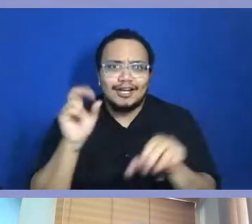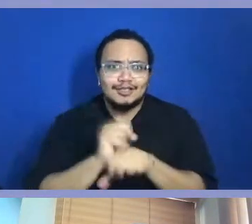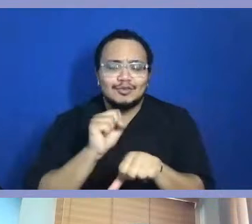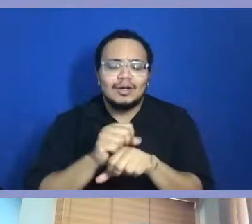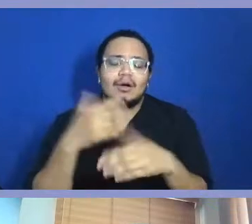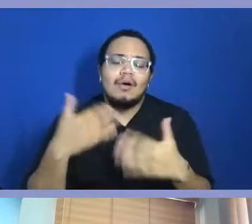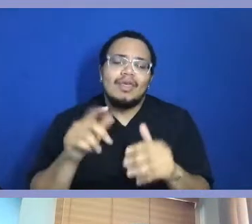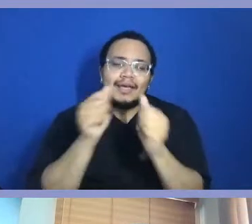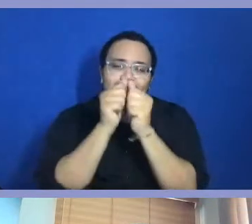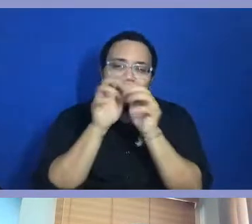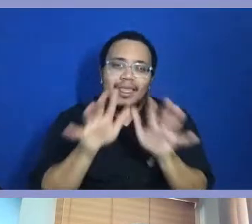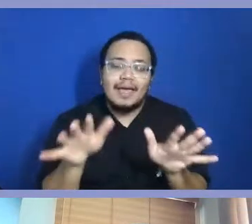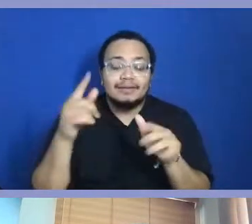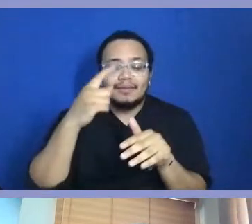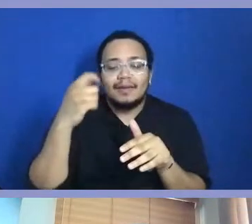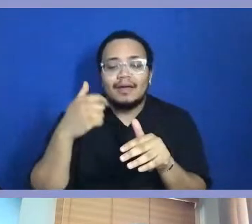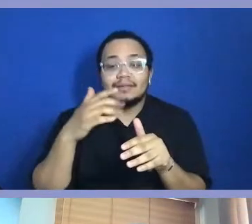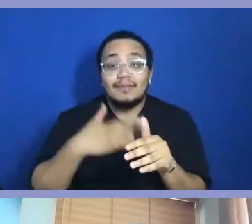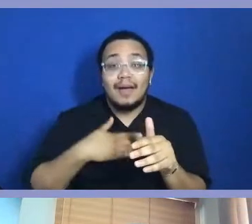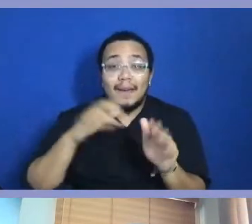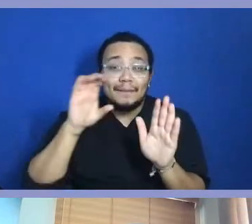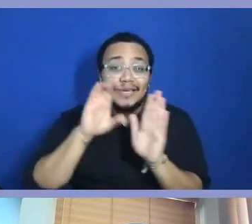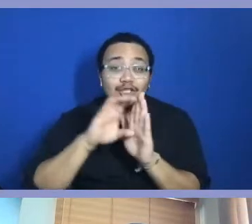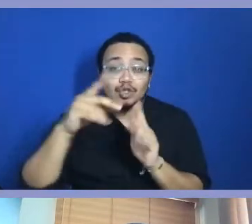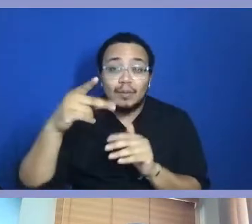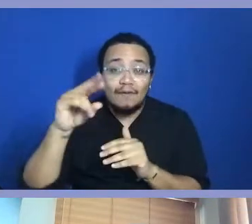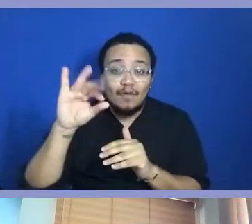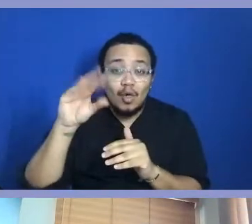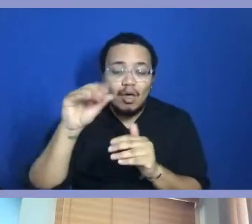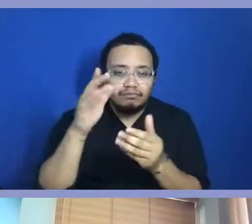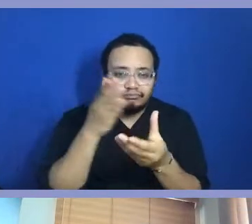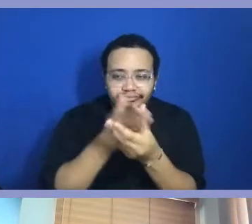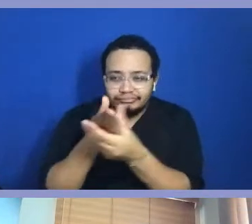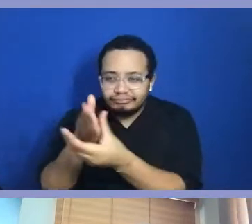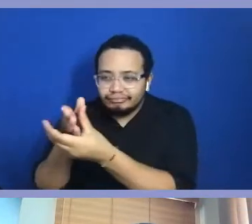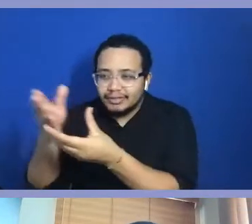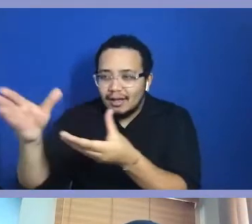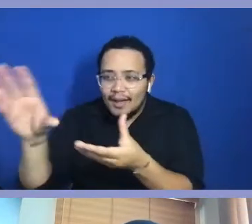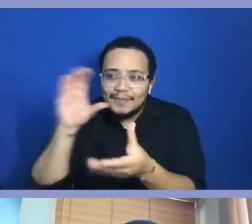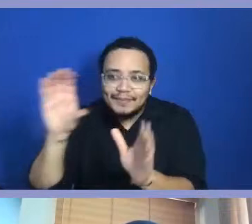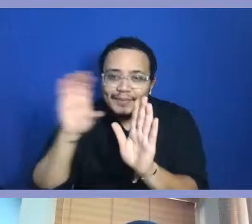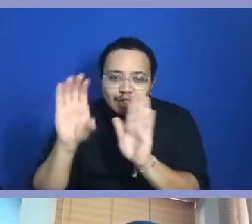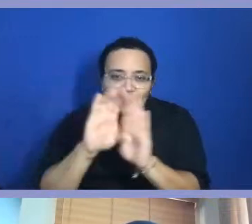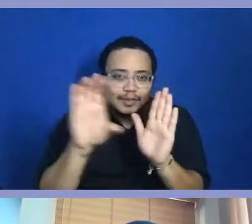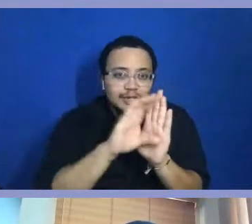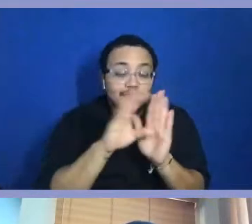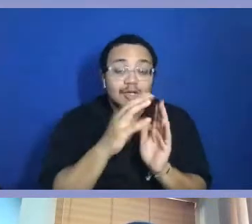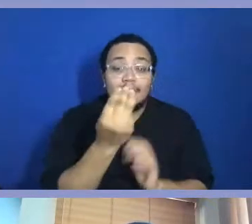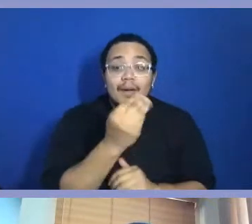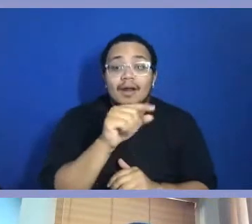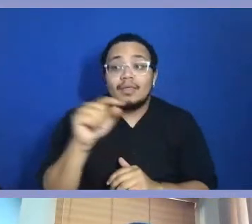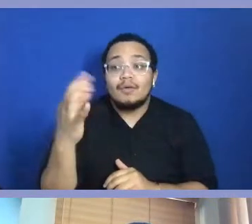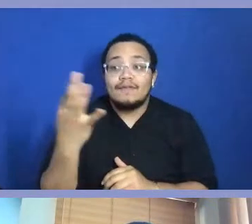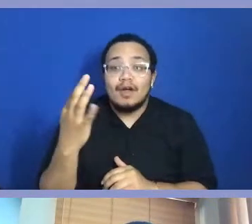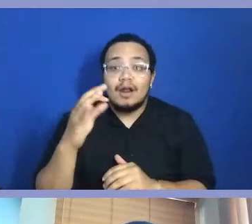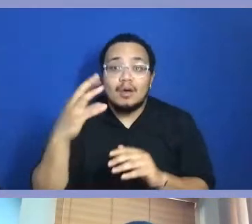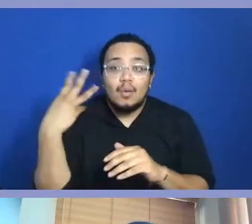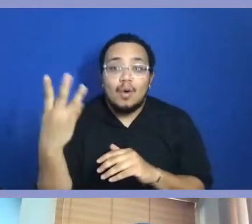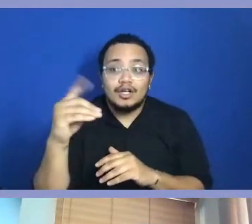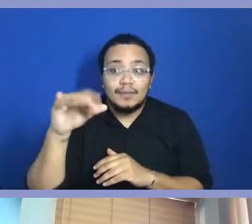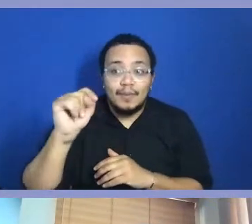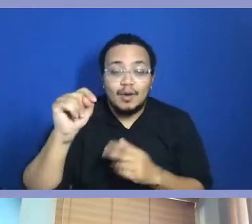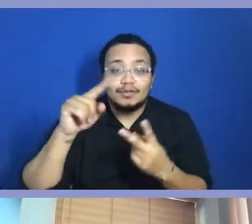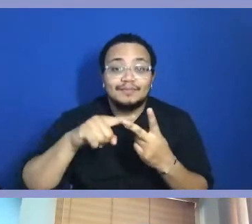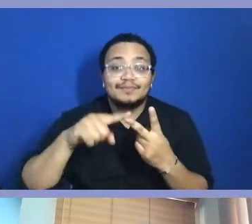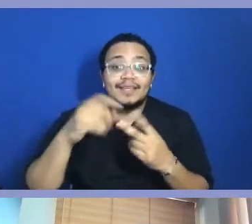build up a portfolio. I knew Monday through Friday, I'm pretty much working for the Washington Post. Saturday to Sunday, I can run up to New York and be